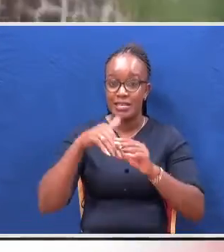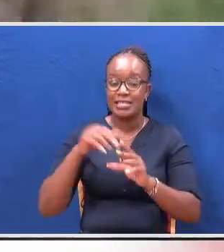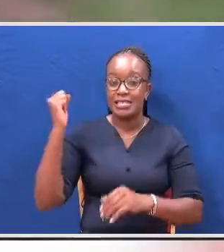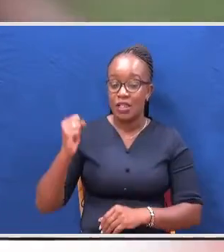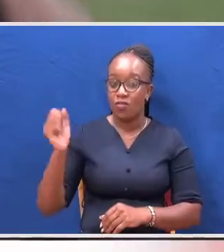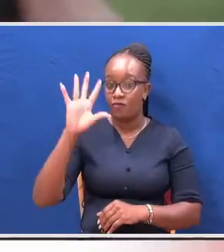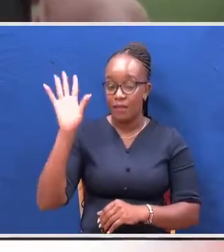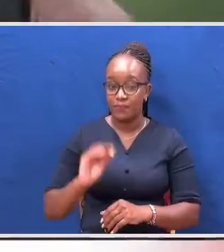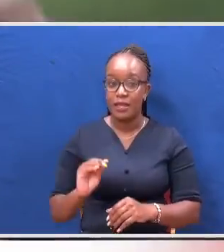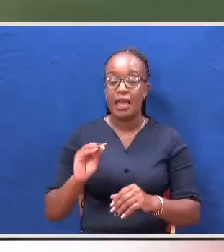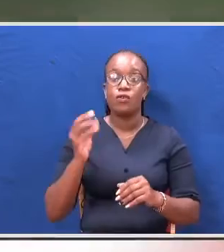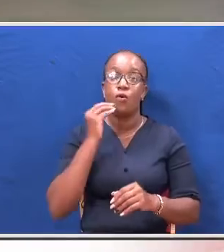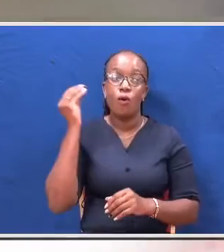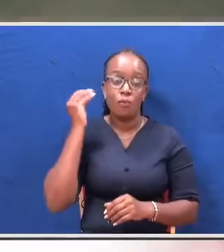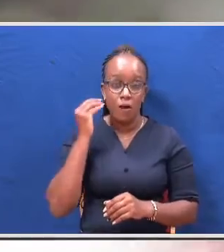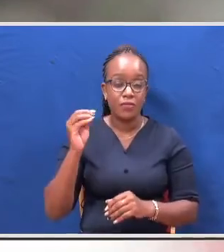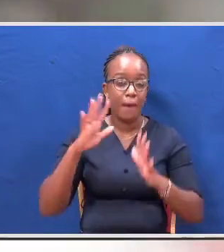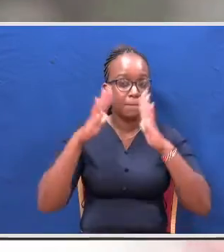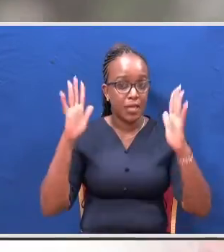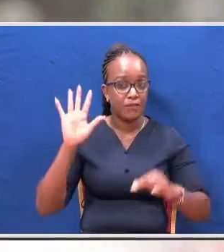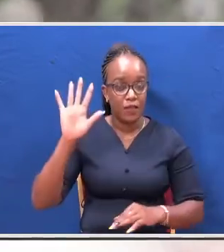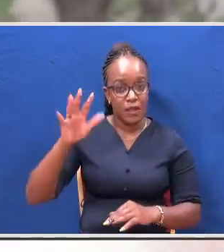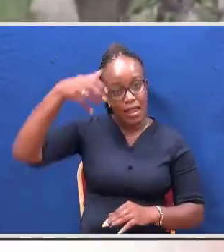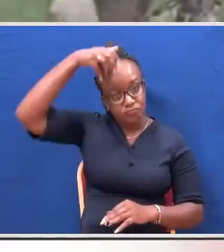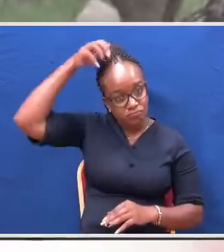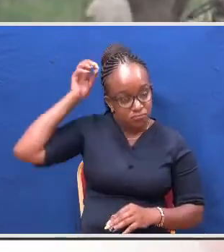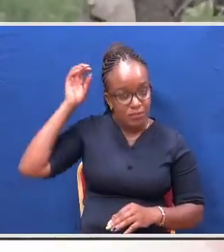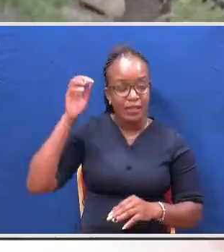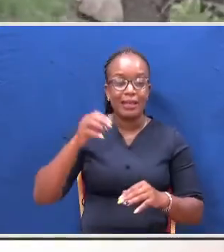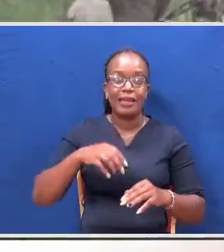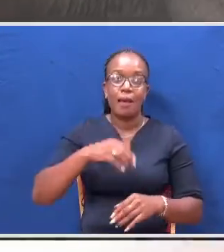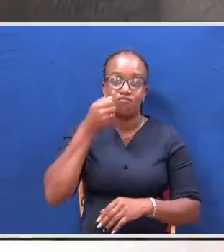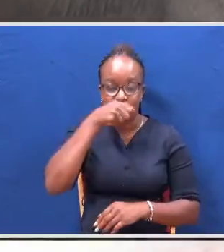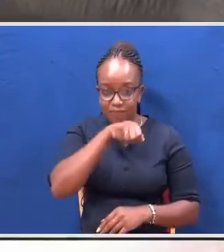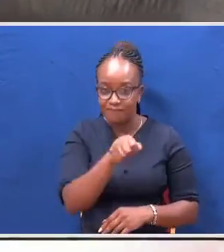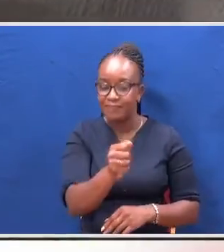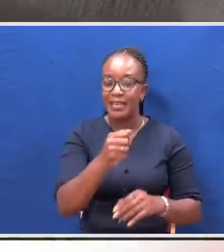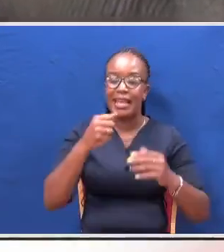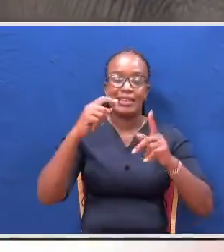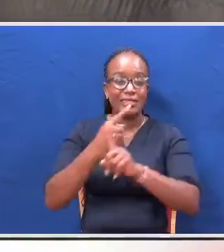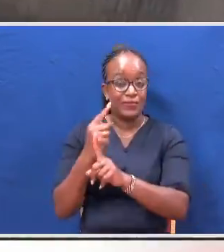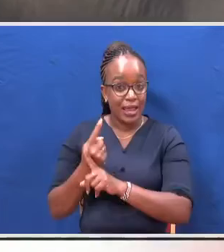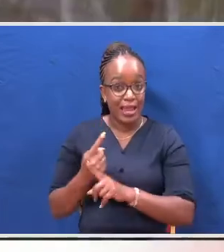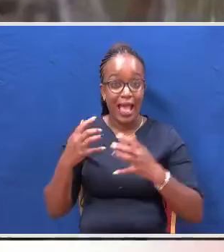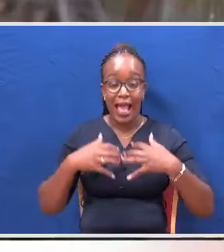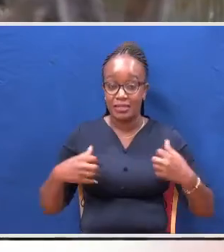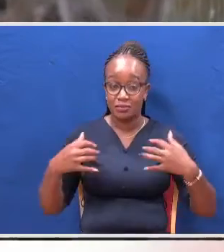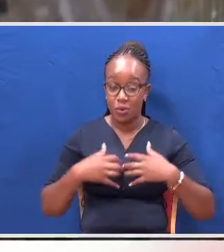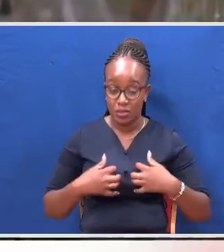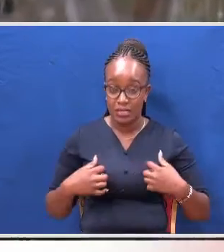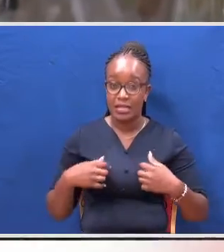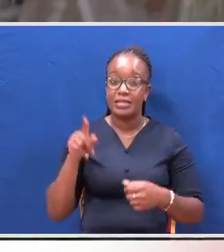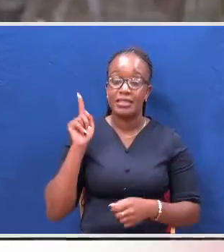the big five of rhino lion leopard elephant and buffalo balule forms part of south